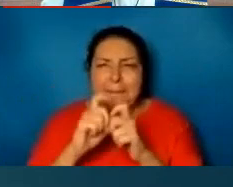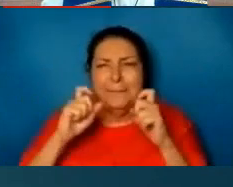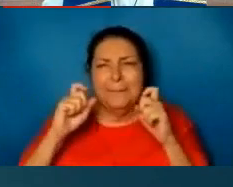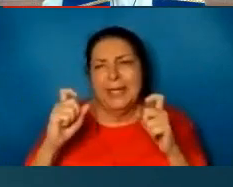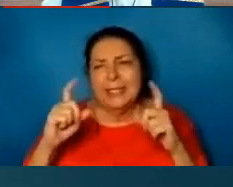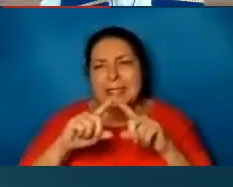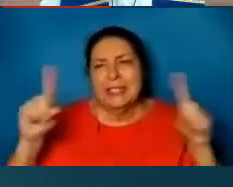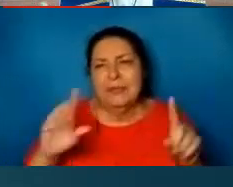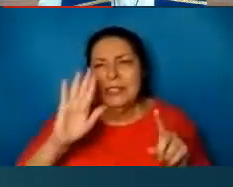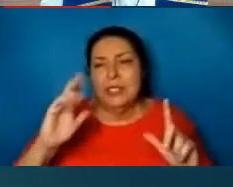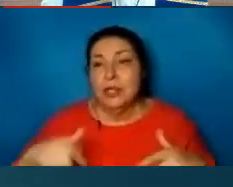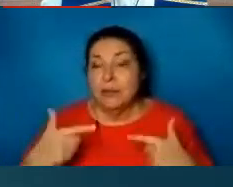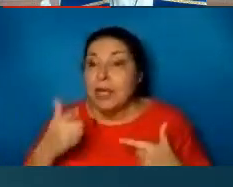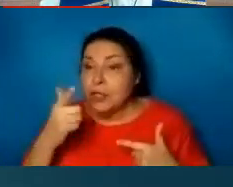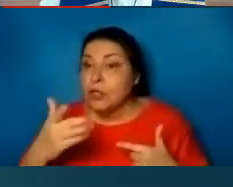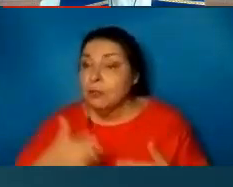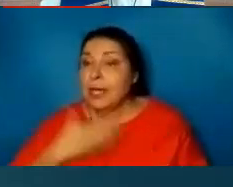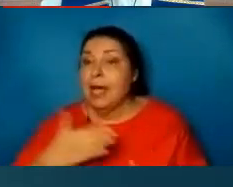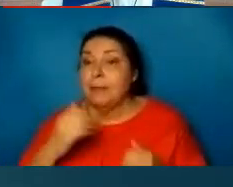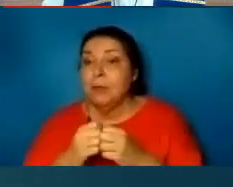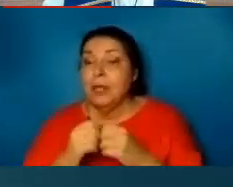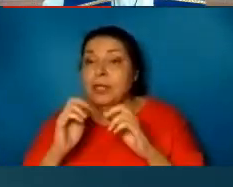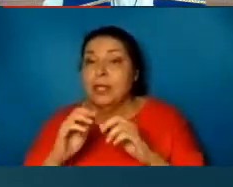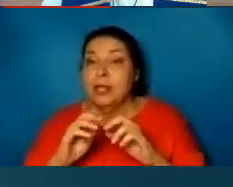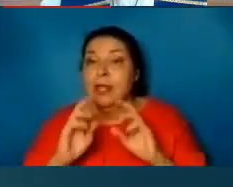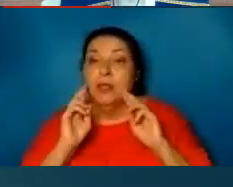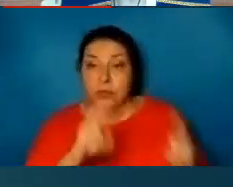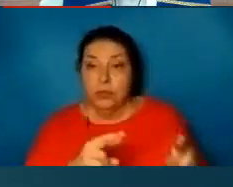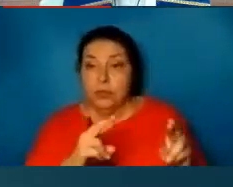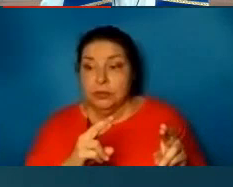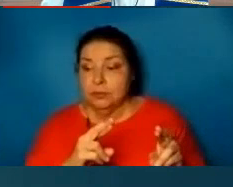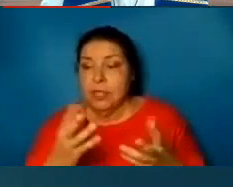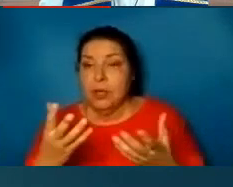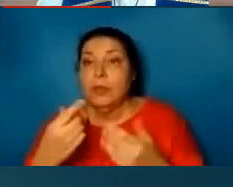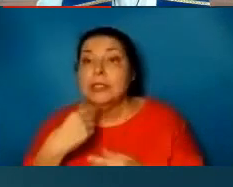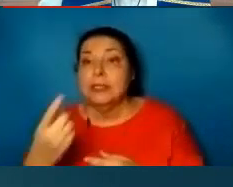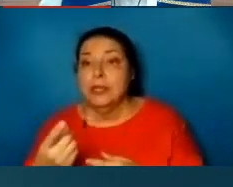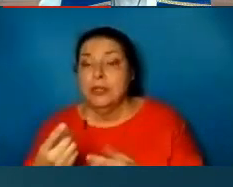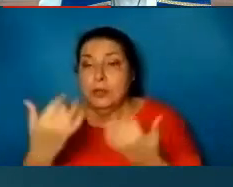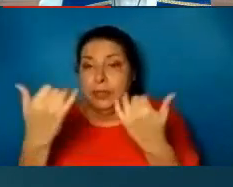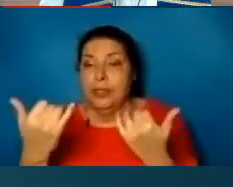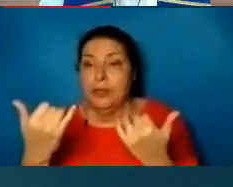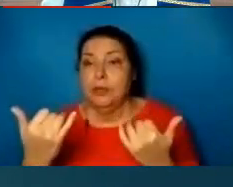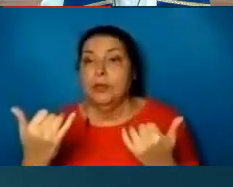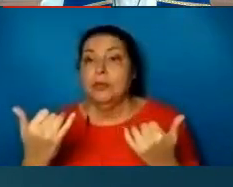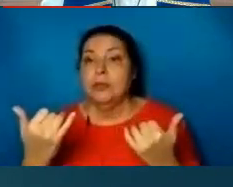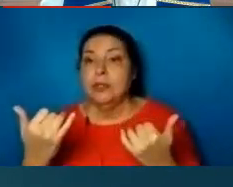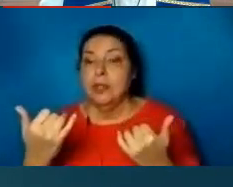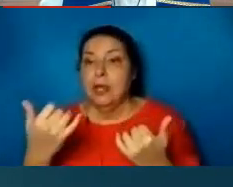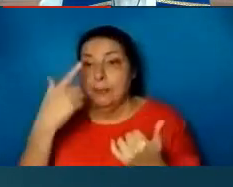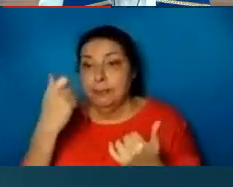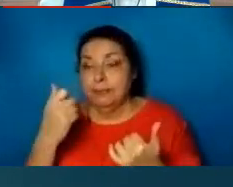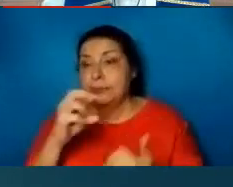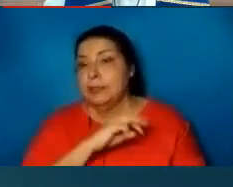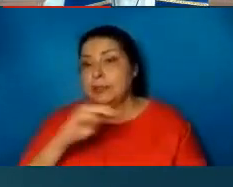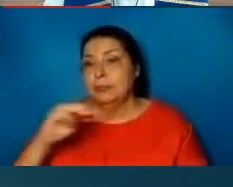will be absolutely delighted with the results. I want to tell you now is this is the Messiah